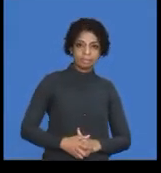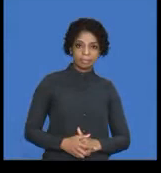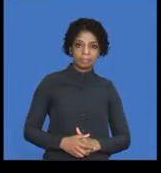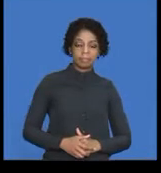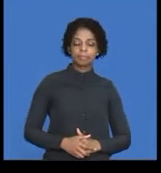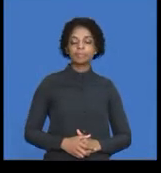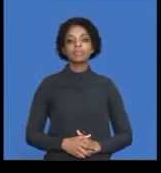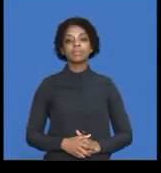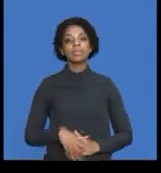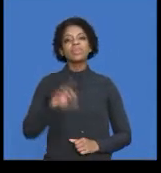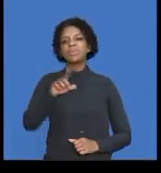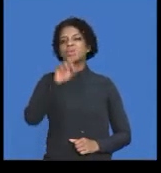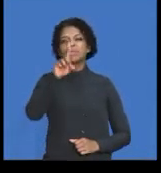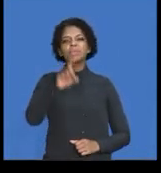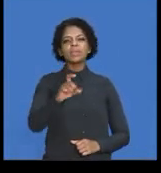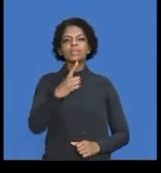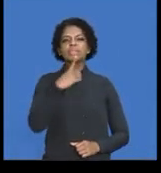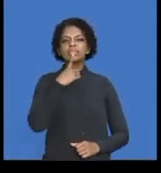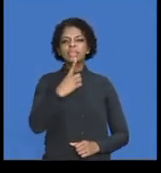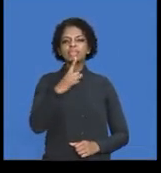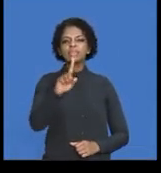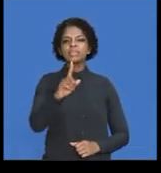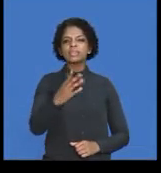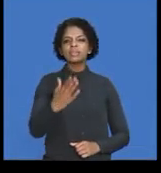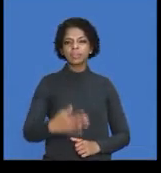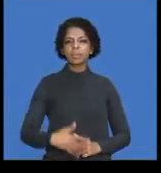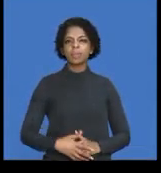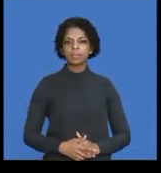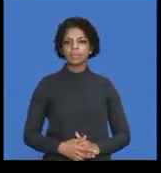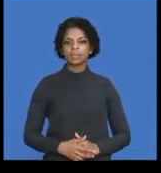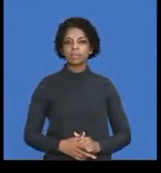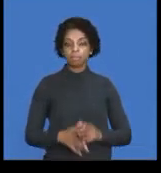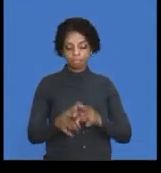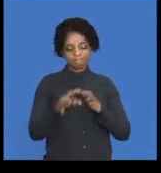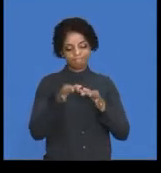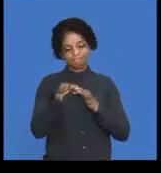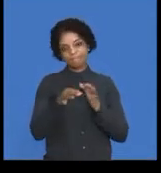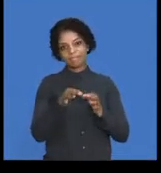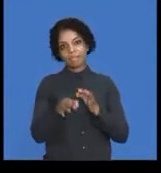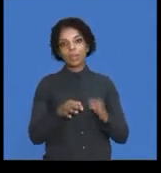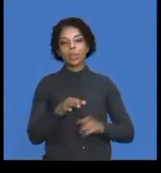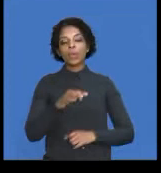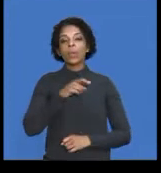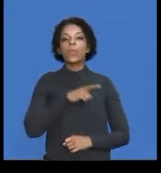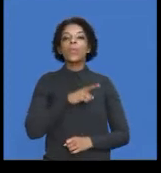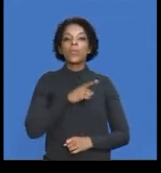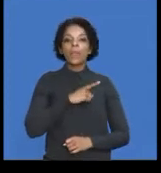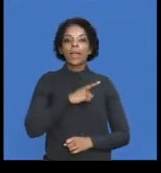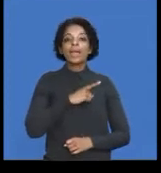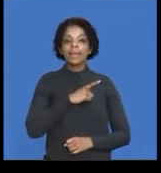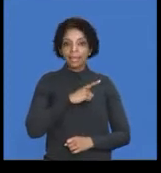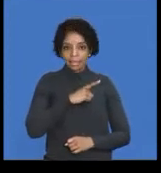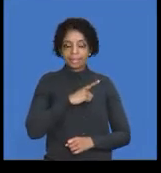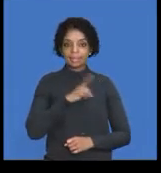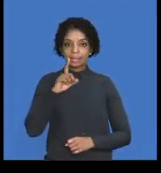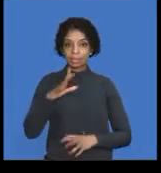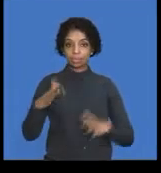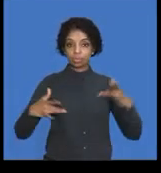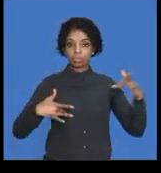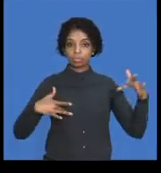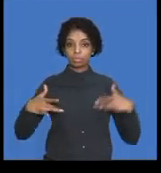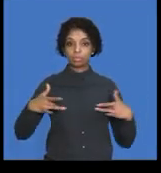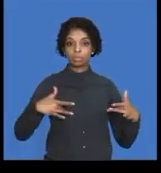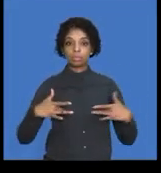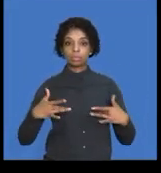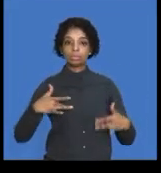explain, explain why Wally should be concerned about the